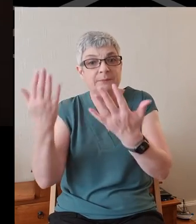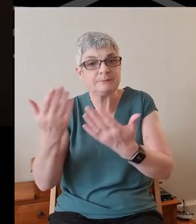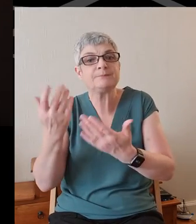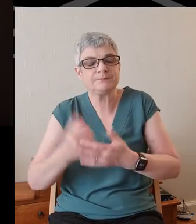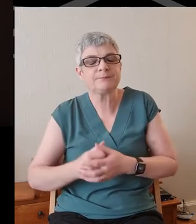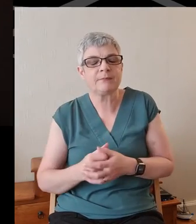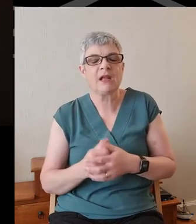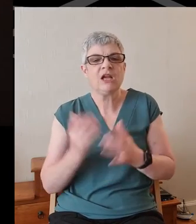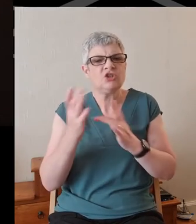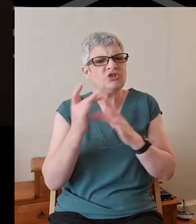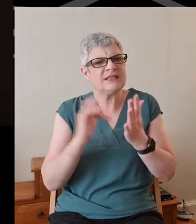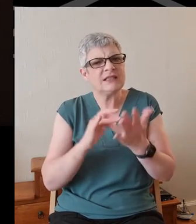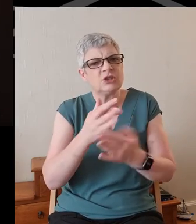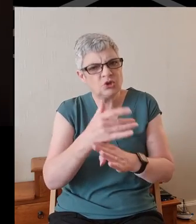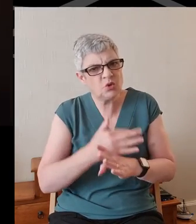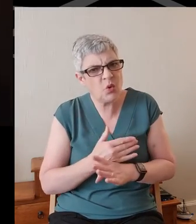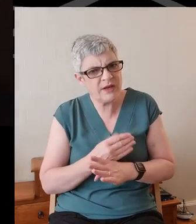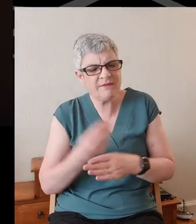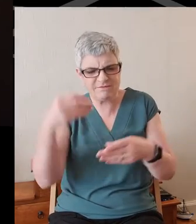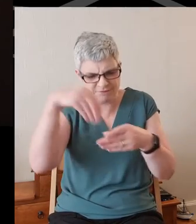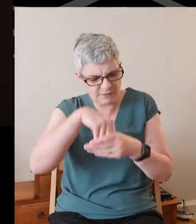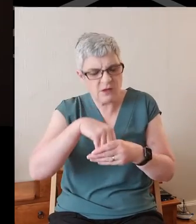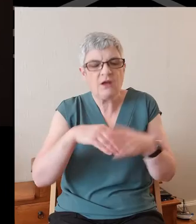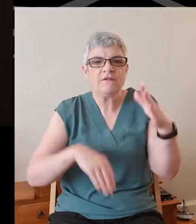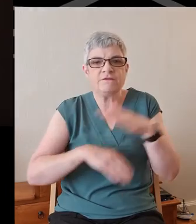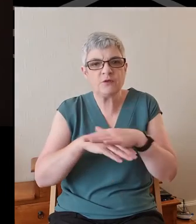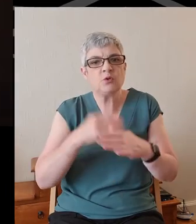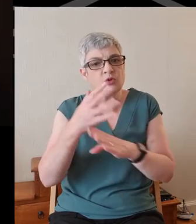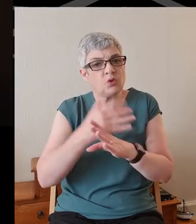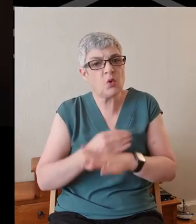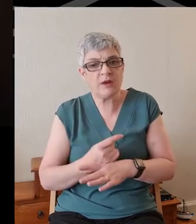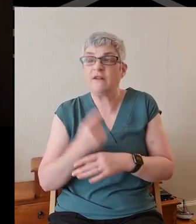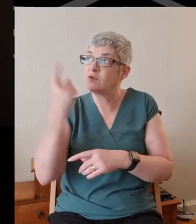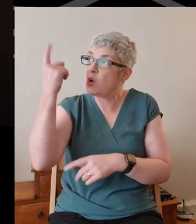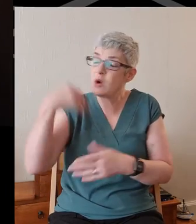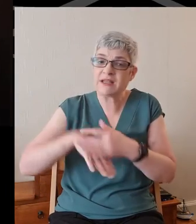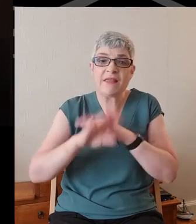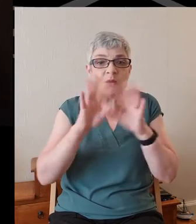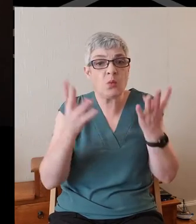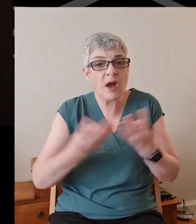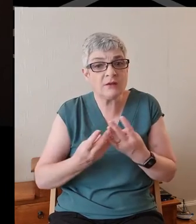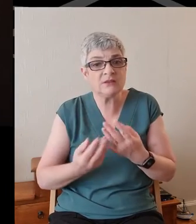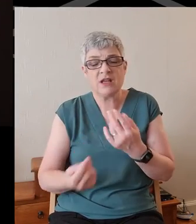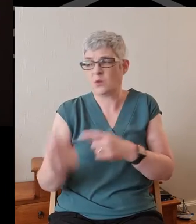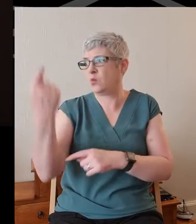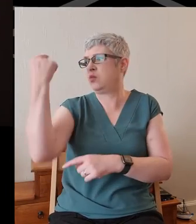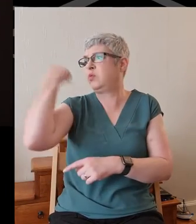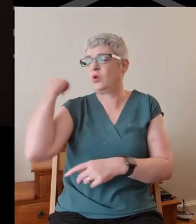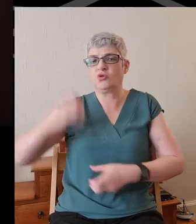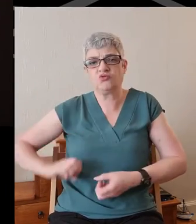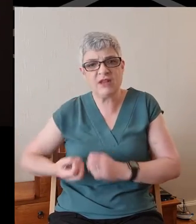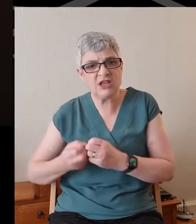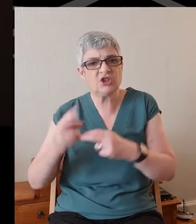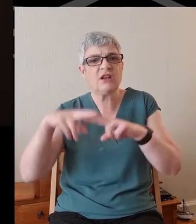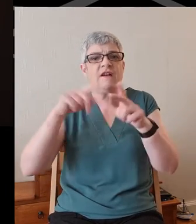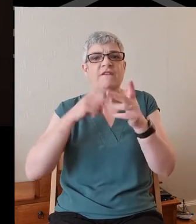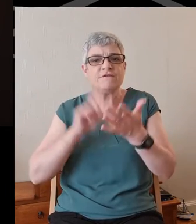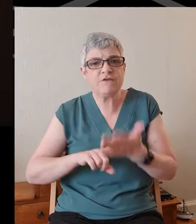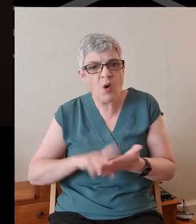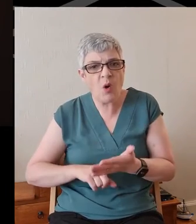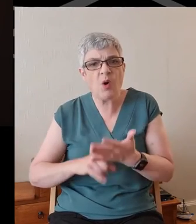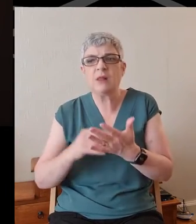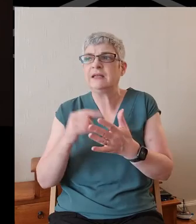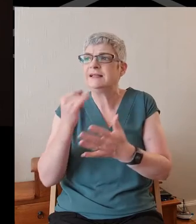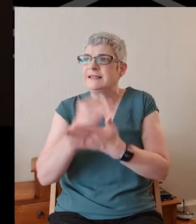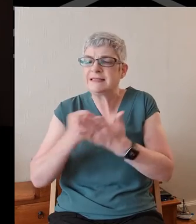Jesus' story fitted into that whole story of God and the world, reaching back to creation through the fall, through the tragedy of